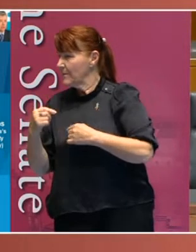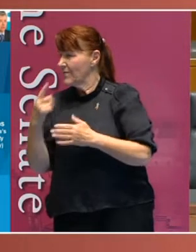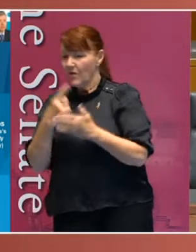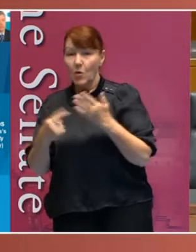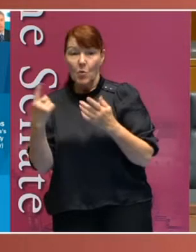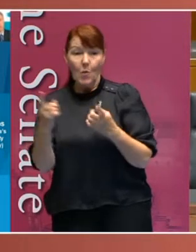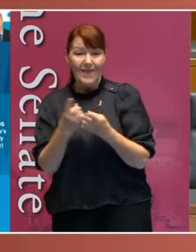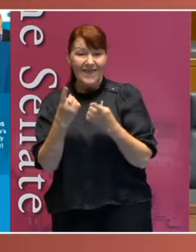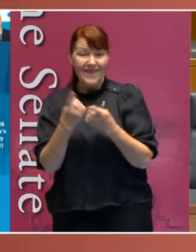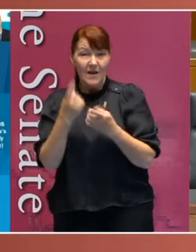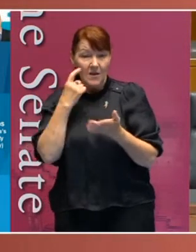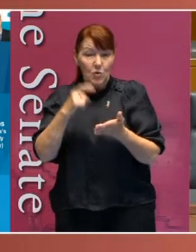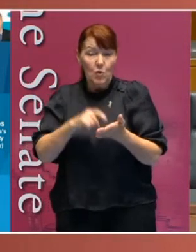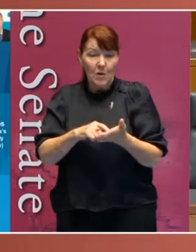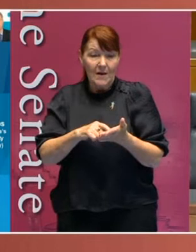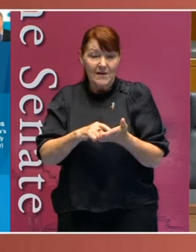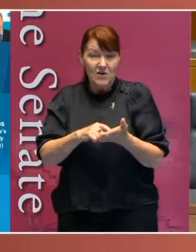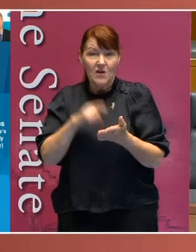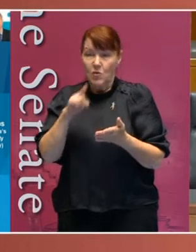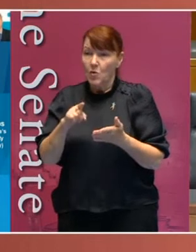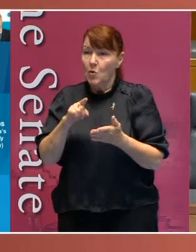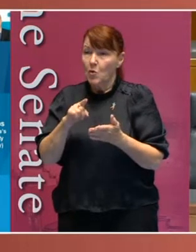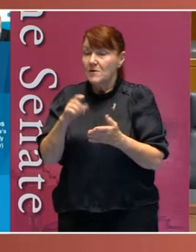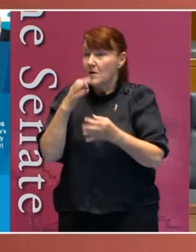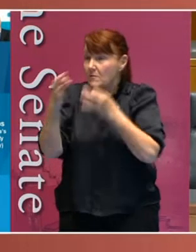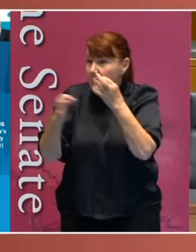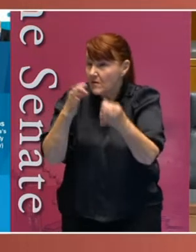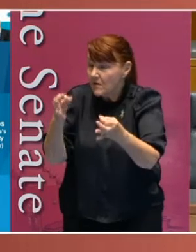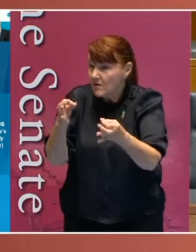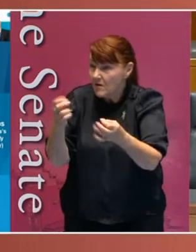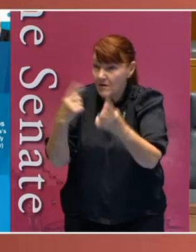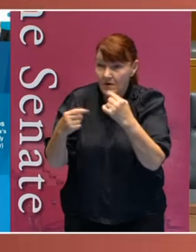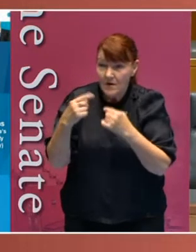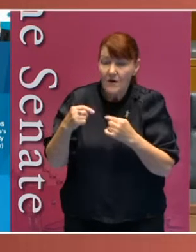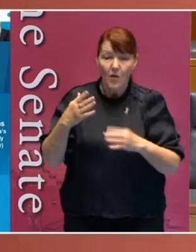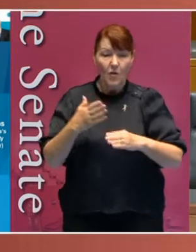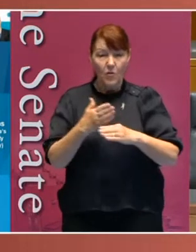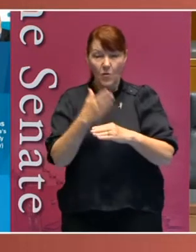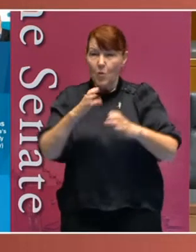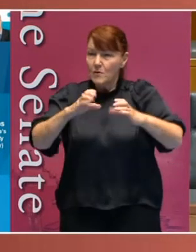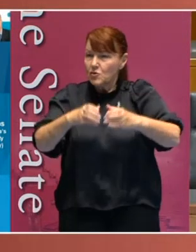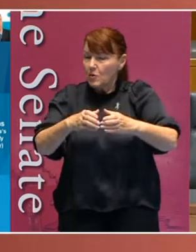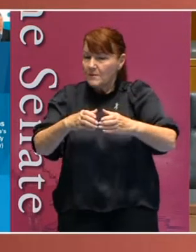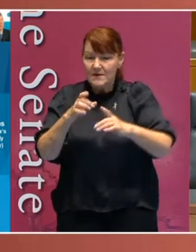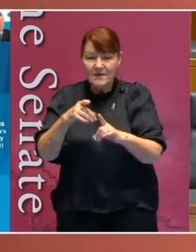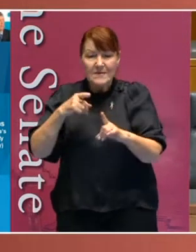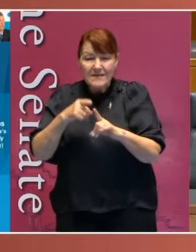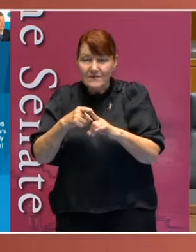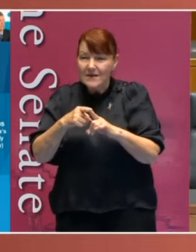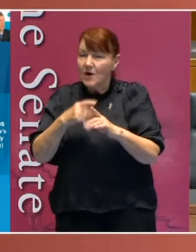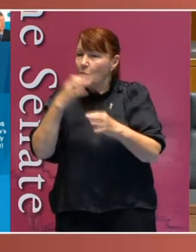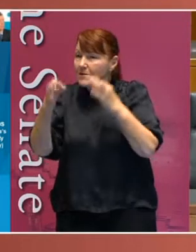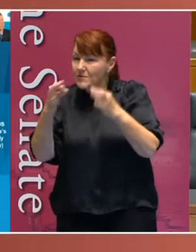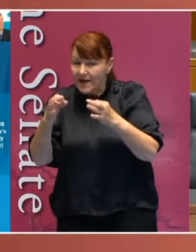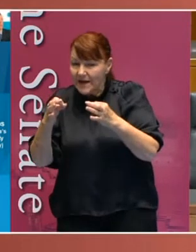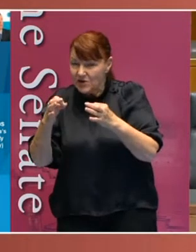I would acknowledge in relation to those consultations was that the workshops and the specific consultations that